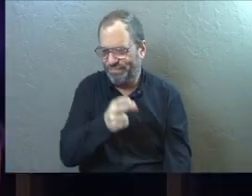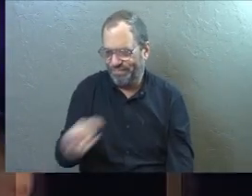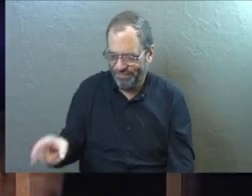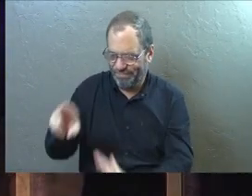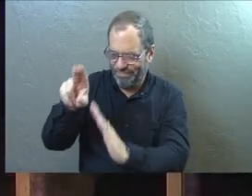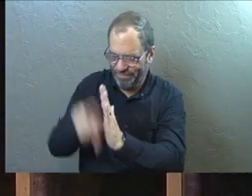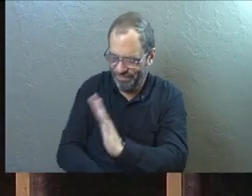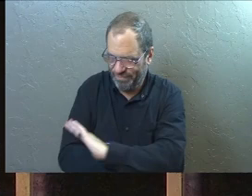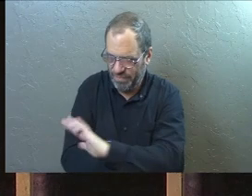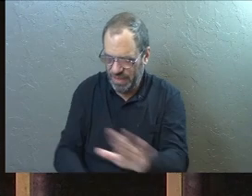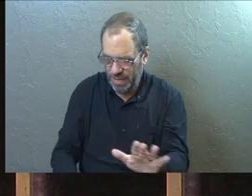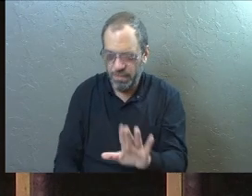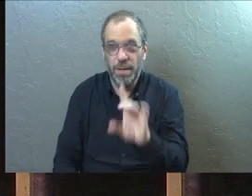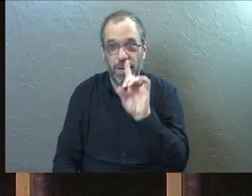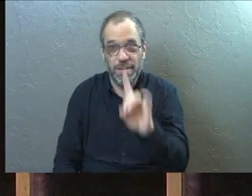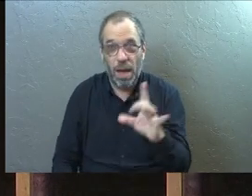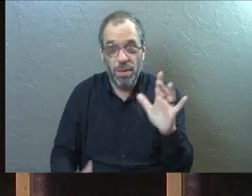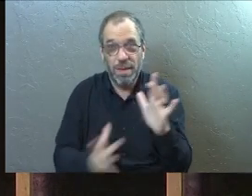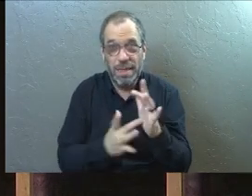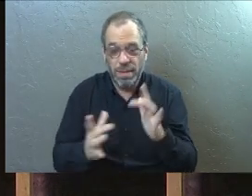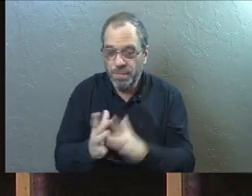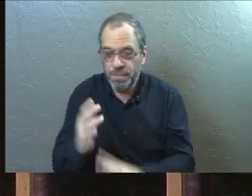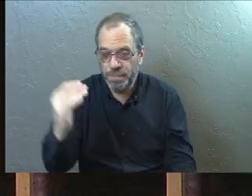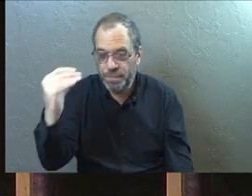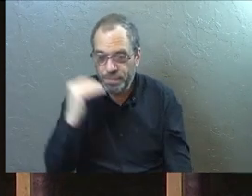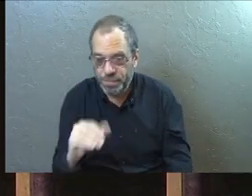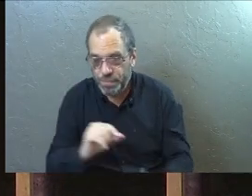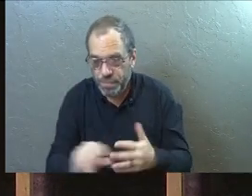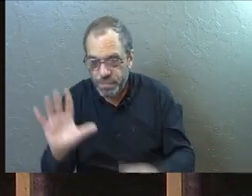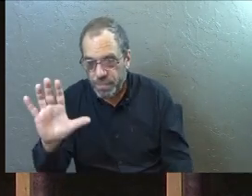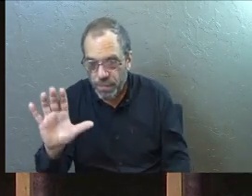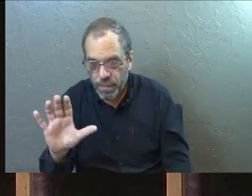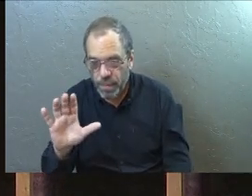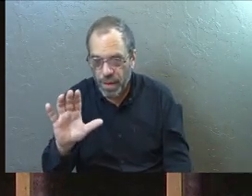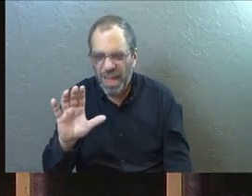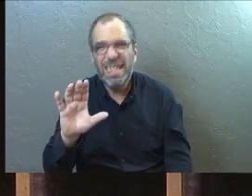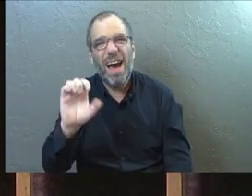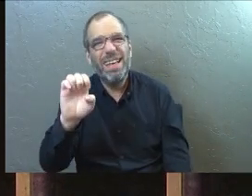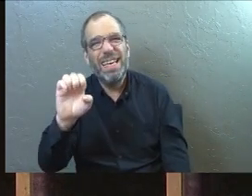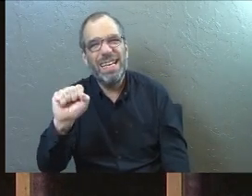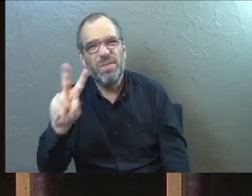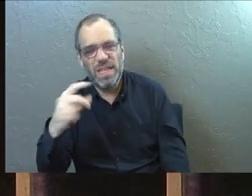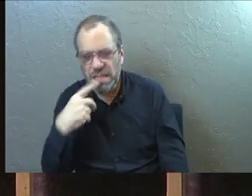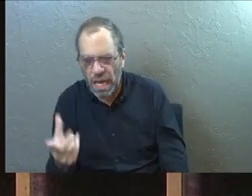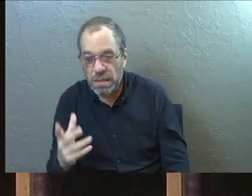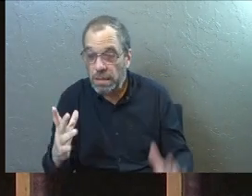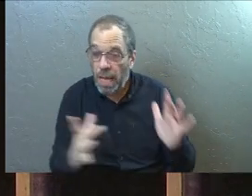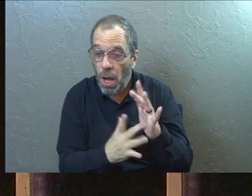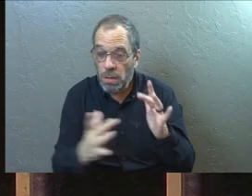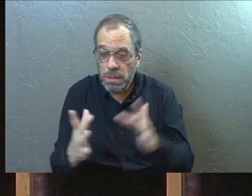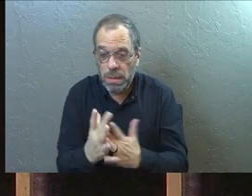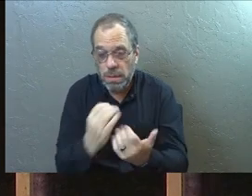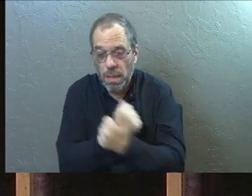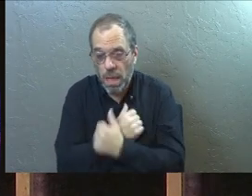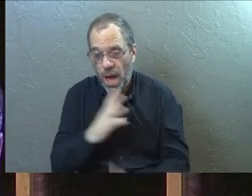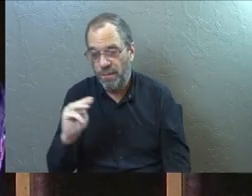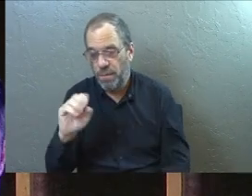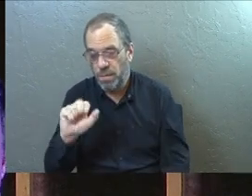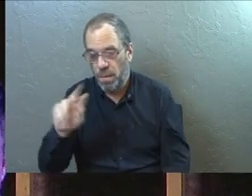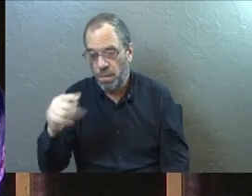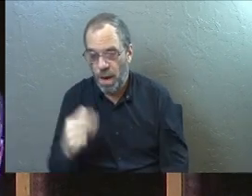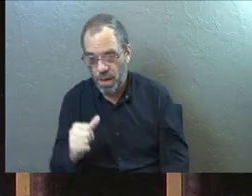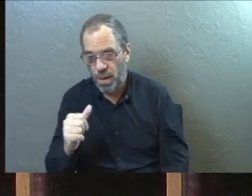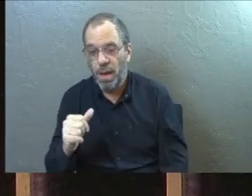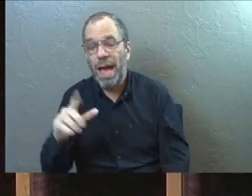You're just going to get this from Jesus. Also in verse five, the ESV renders it like this says, now Jesus loved Martha and her